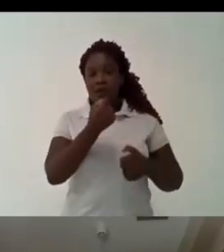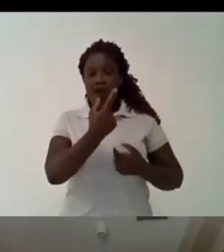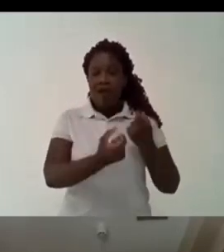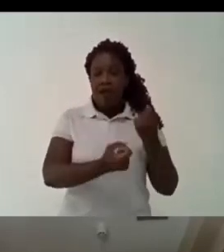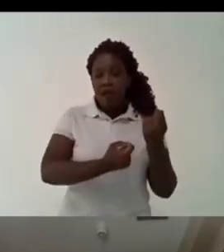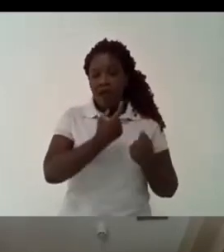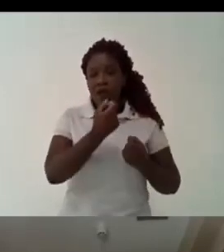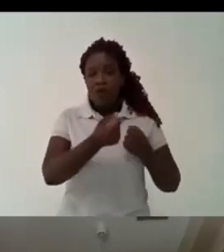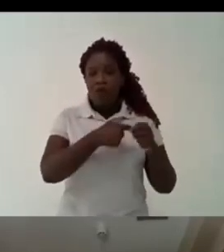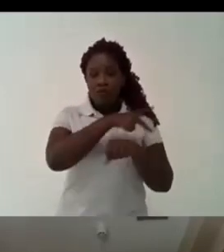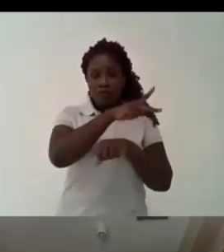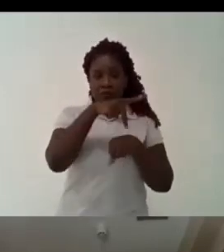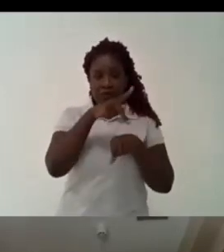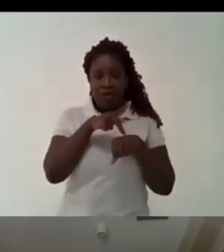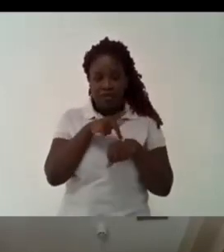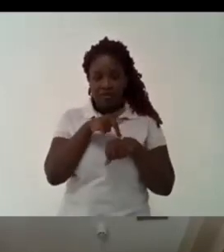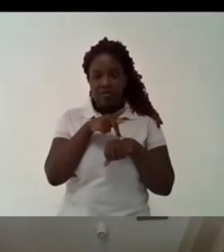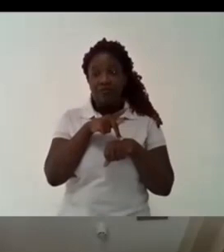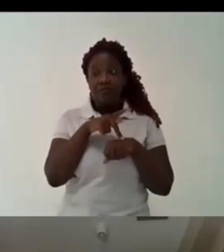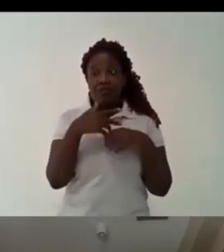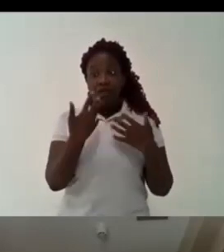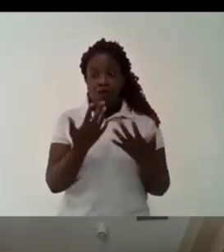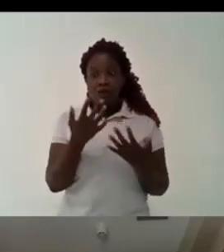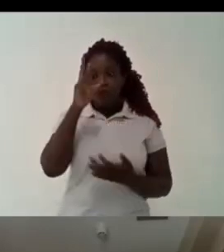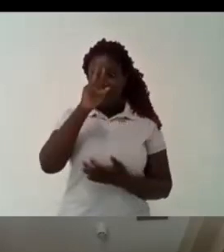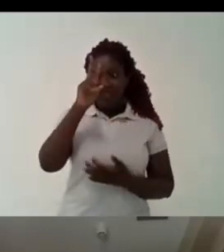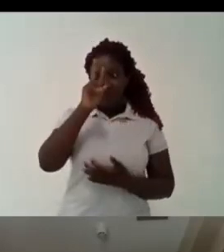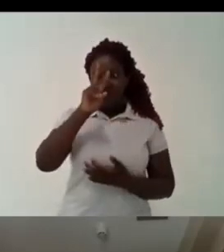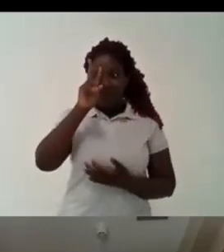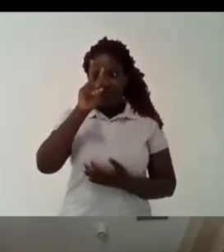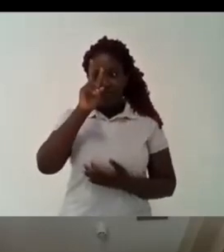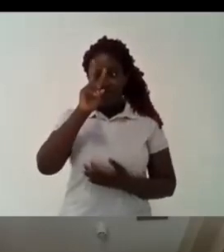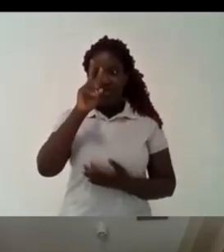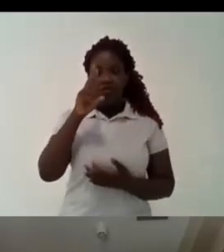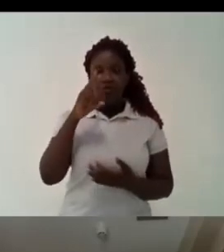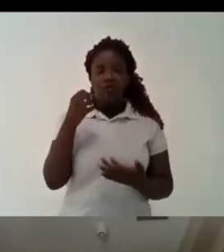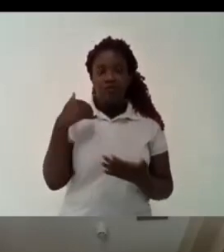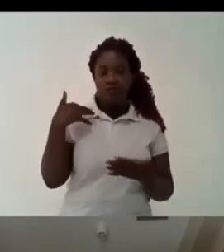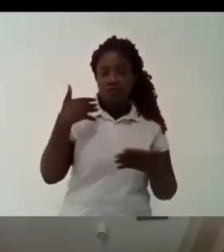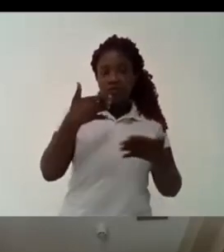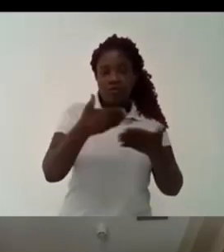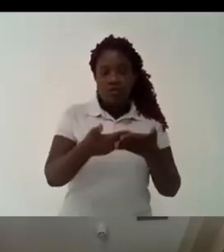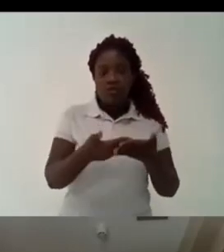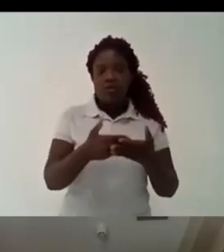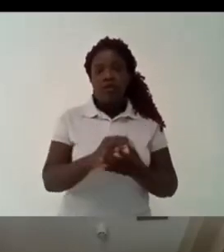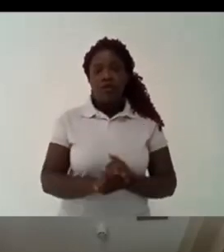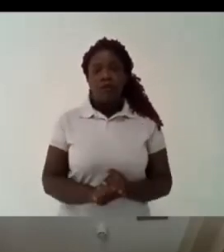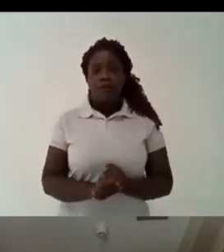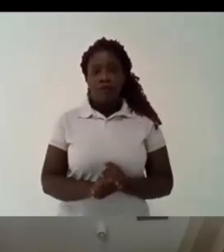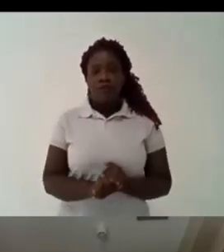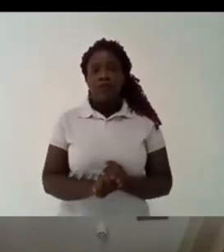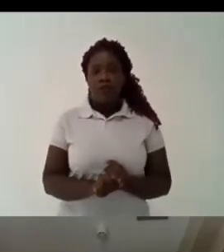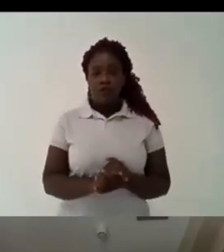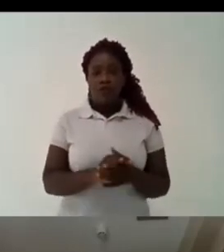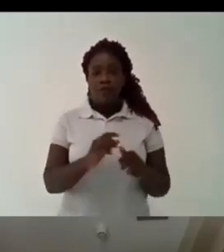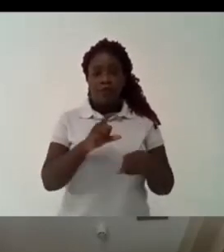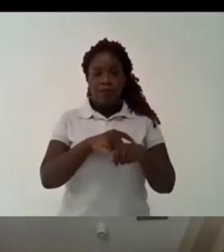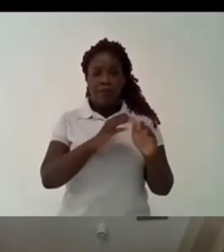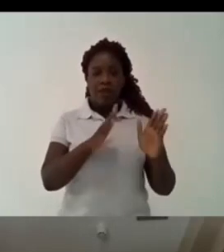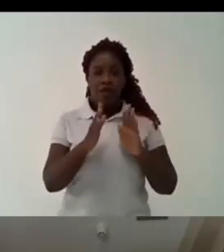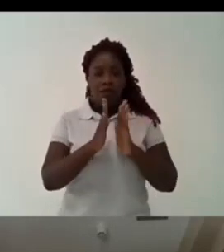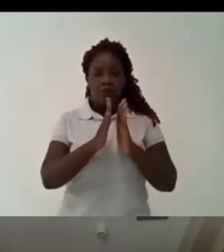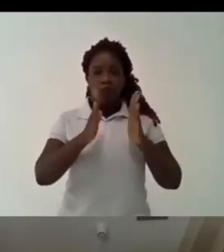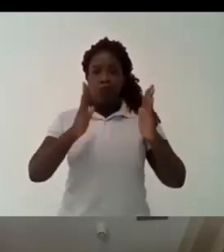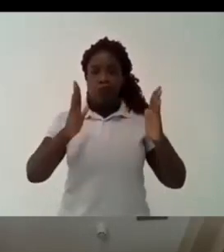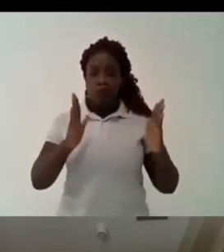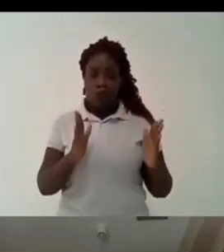but in brazil and brazil and some other countries in latin america this is different if we look uh